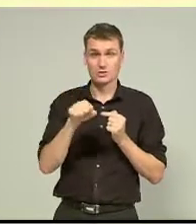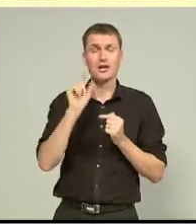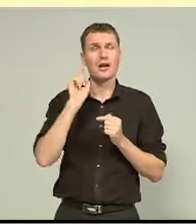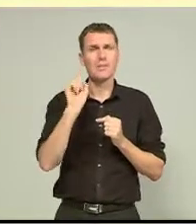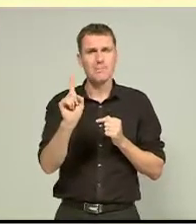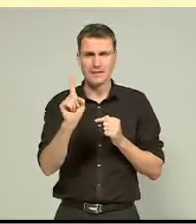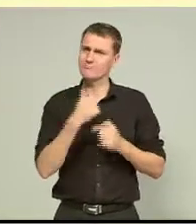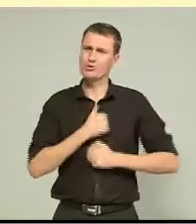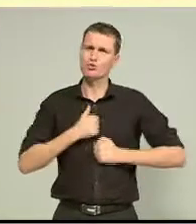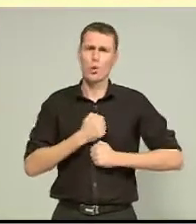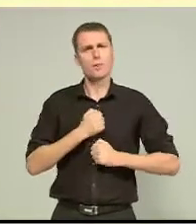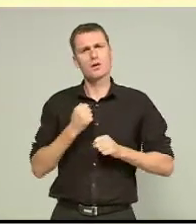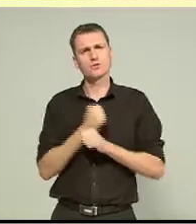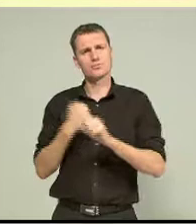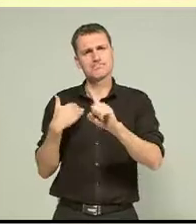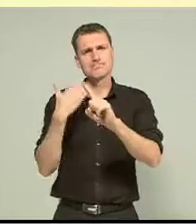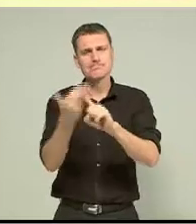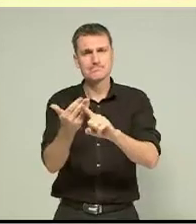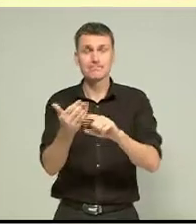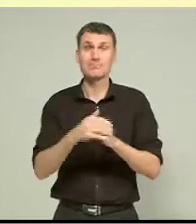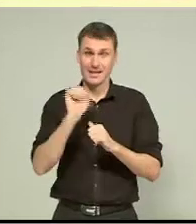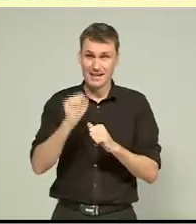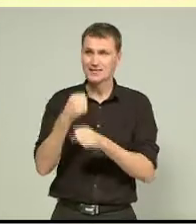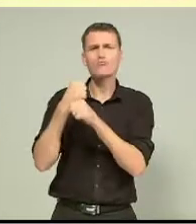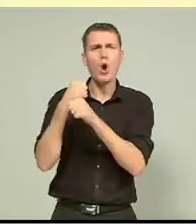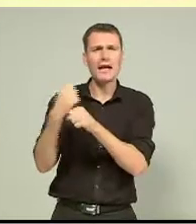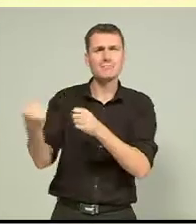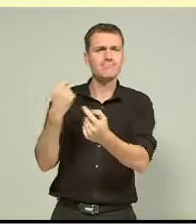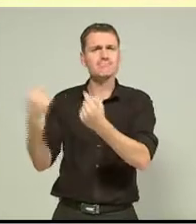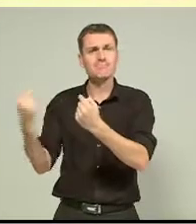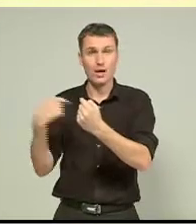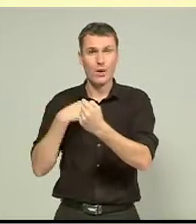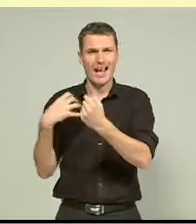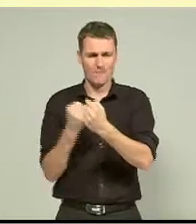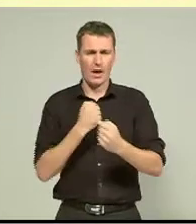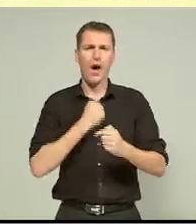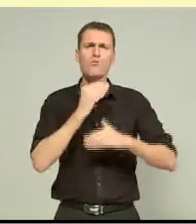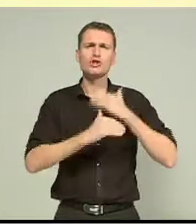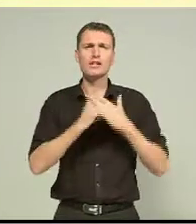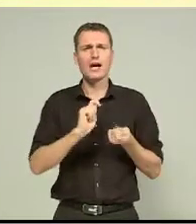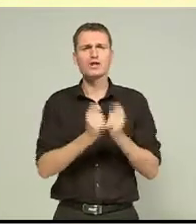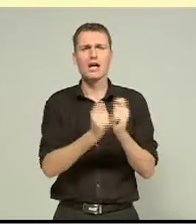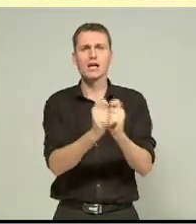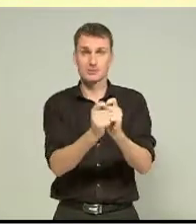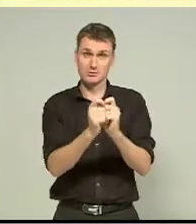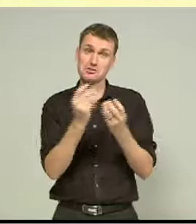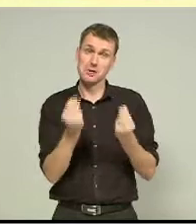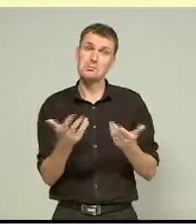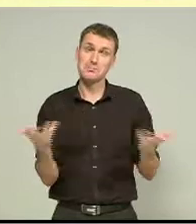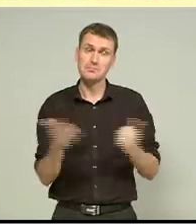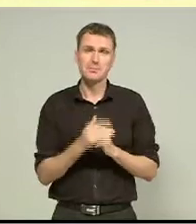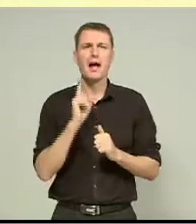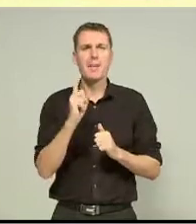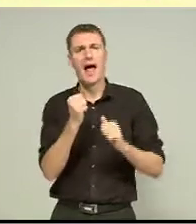enjoyable at the same time. I mean, yes, we've had protesters, we've had to modify some of our procedures, but our